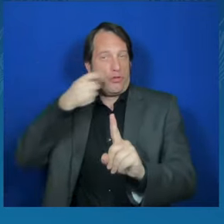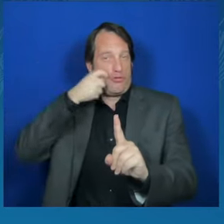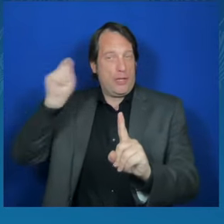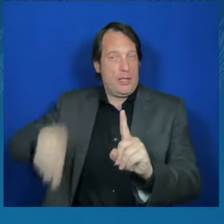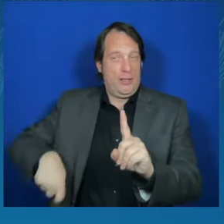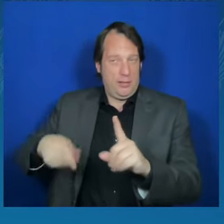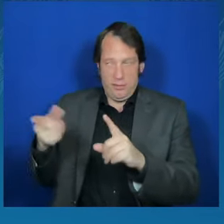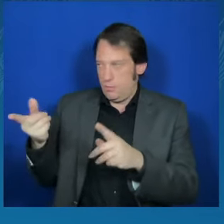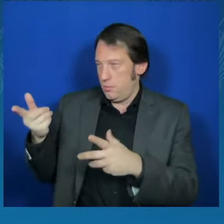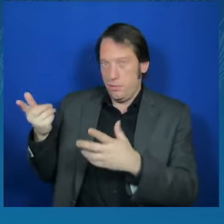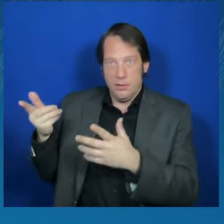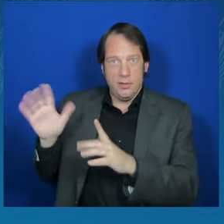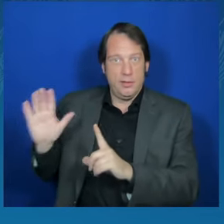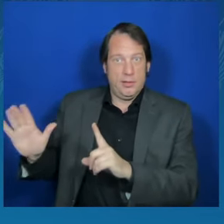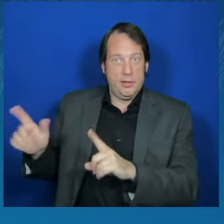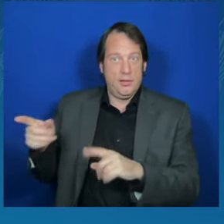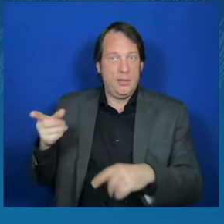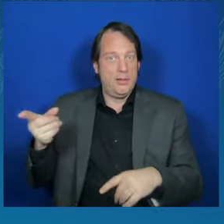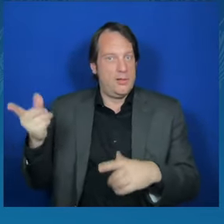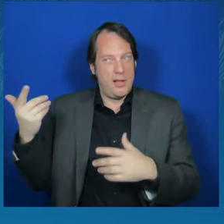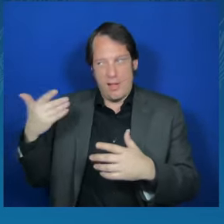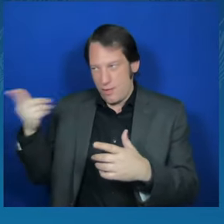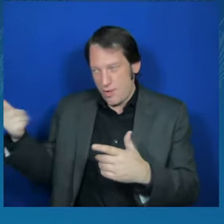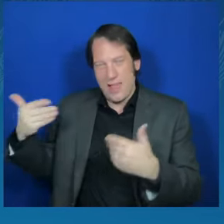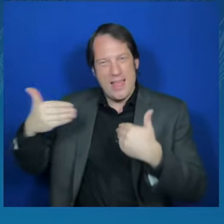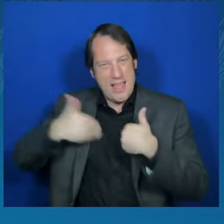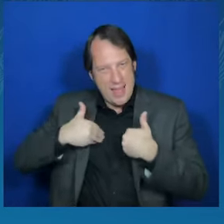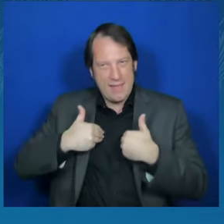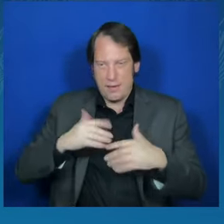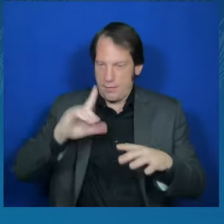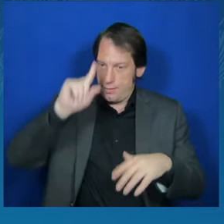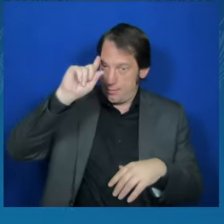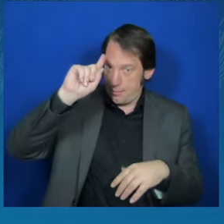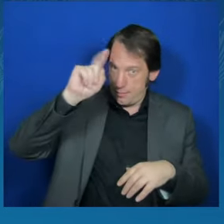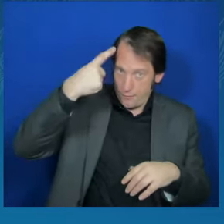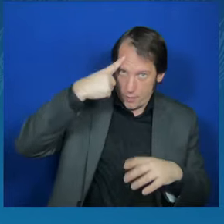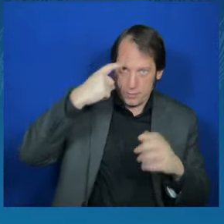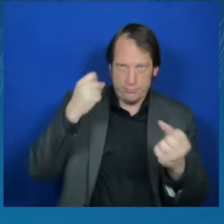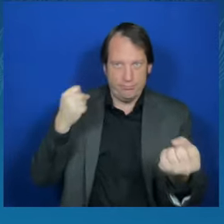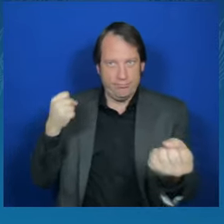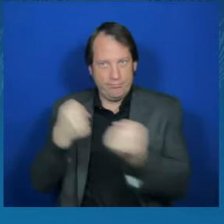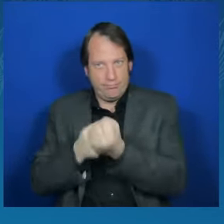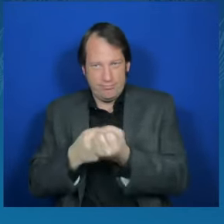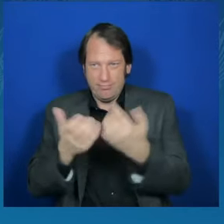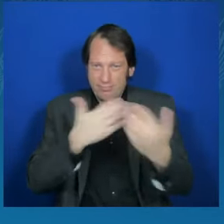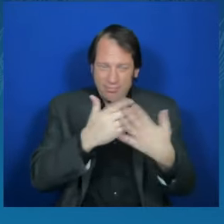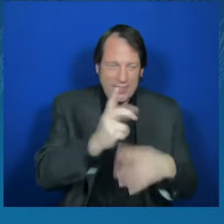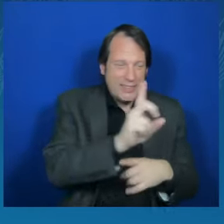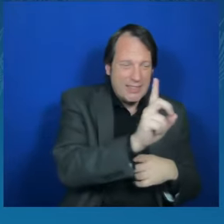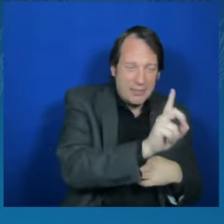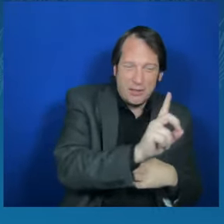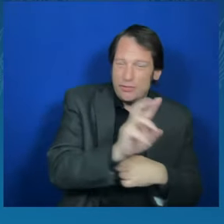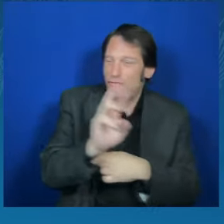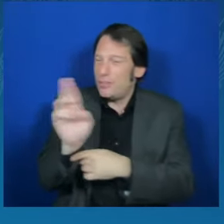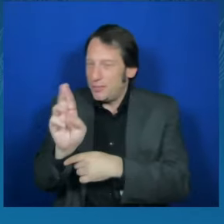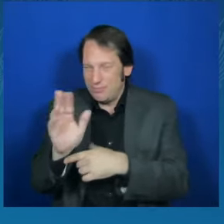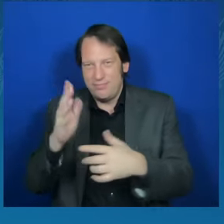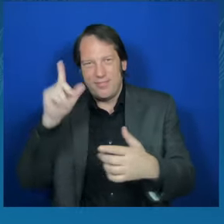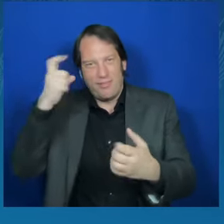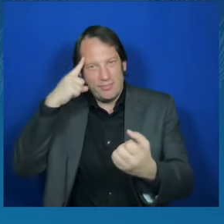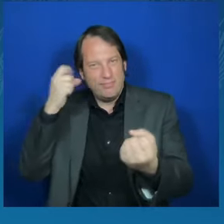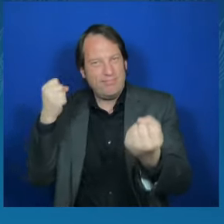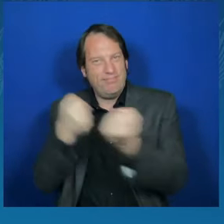support of bipartisan majorities in both houses of the United States Congress. So as we move forward,